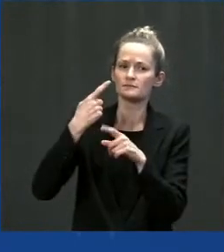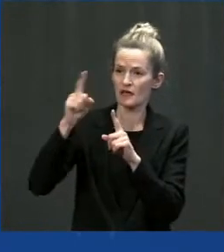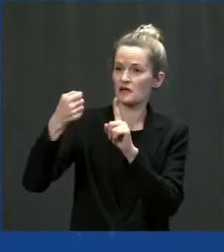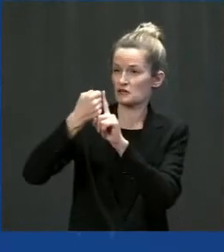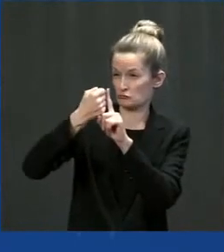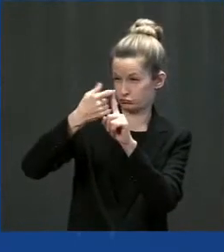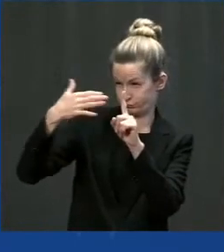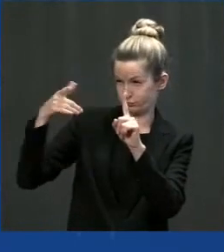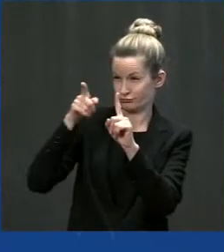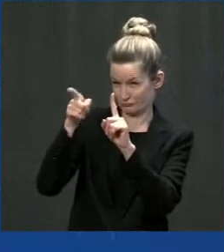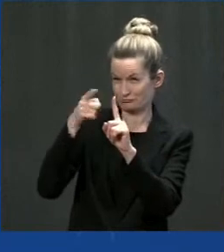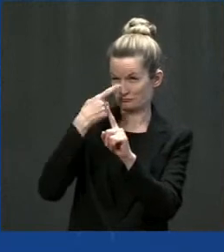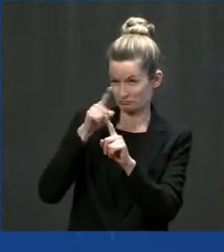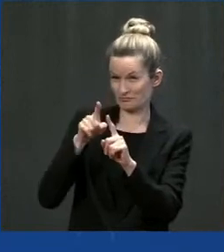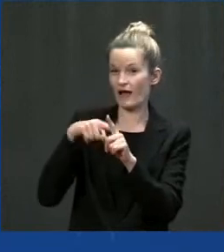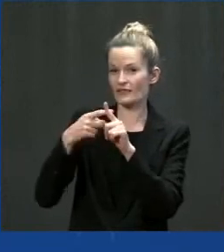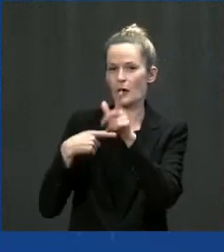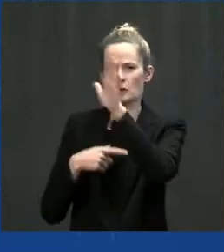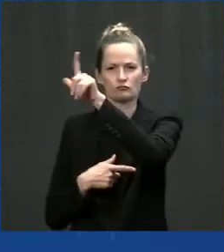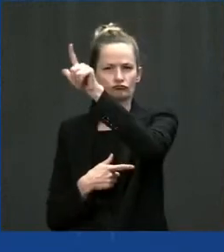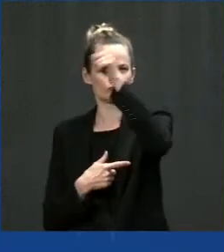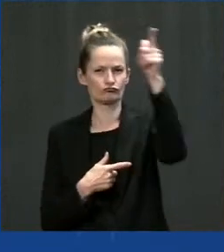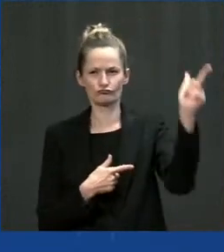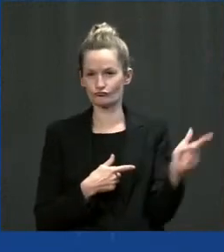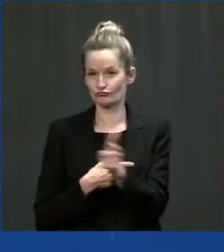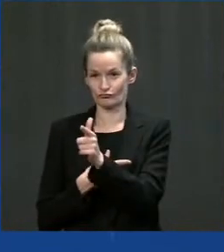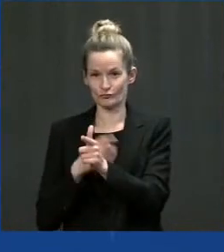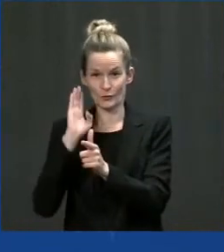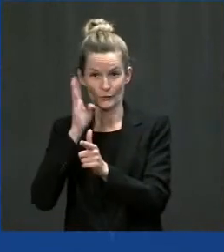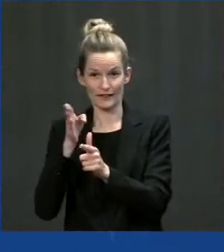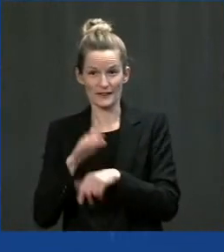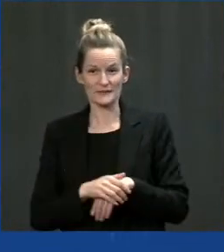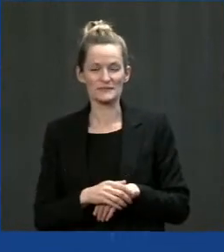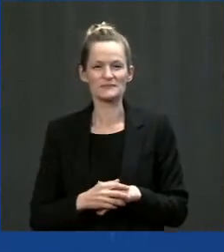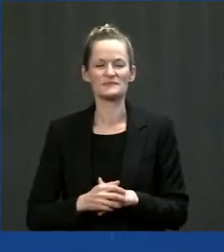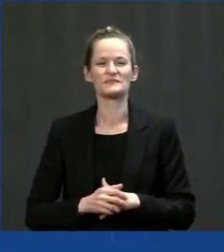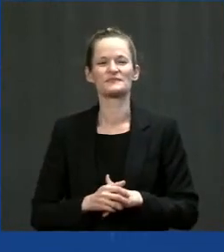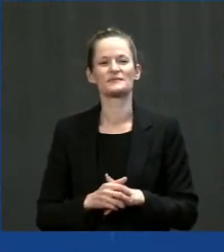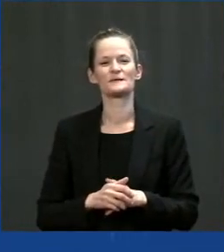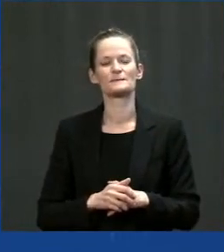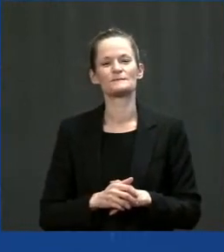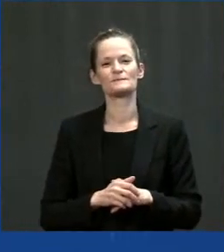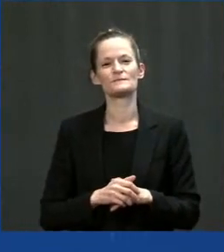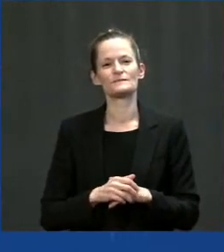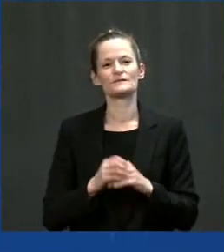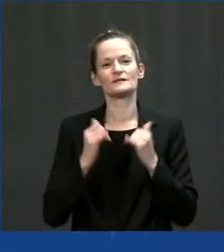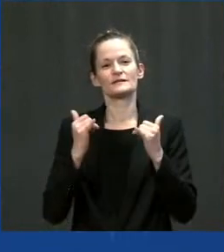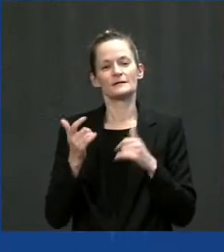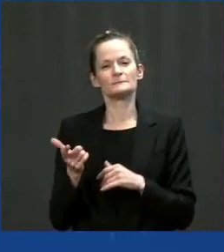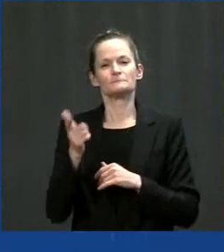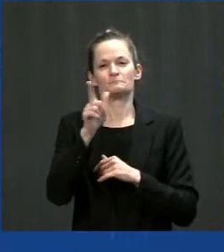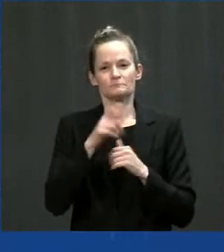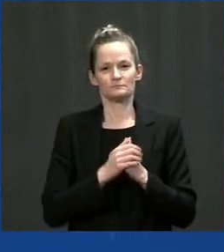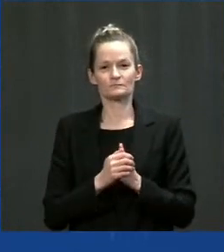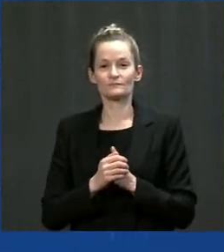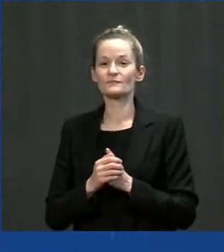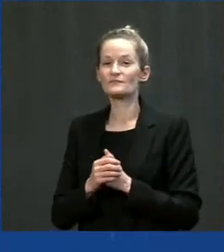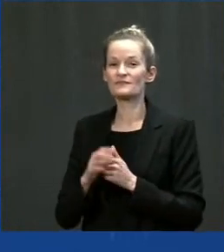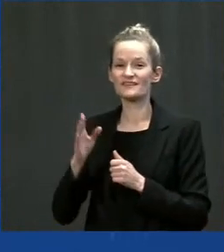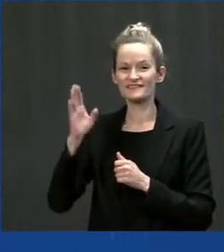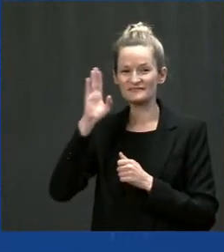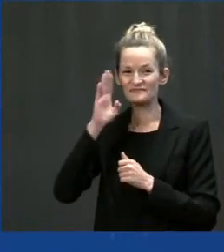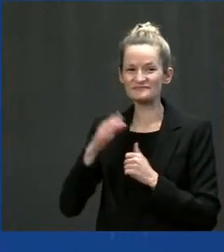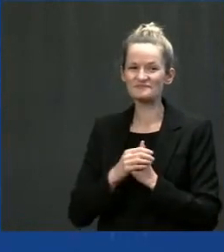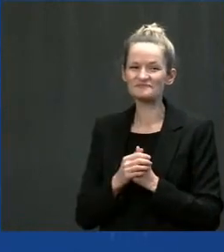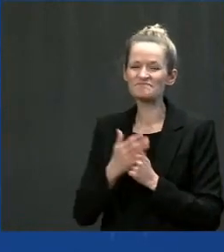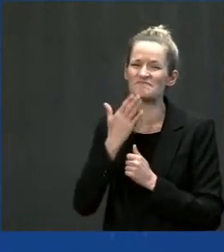I'll go one at a time if that's OK. Gretchen, fire away. All right. Thanks, Mr. President. I'm so glad to be here with you. It's my